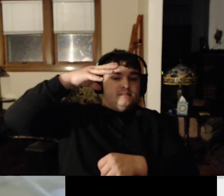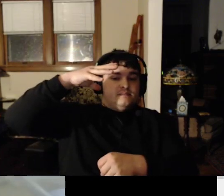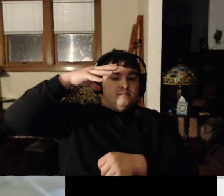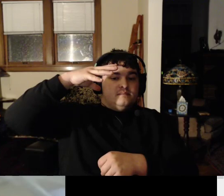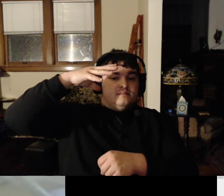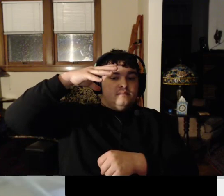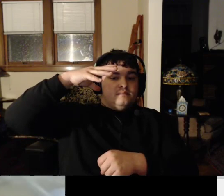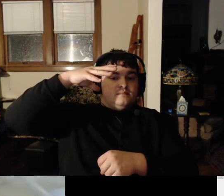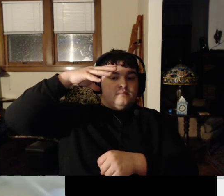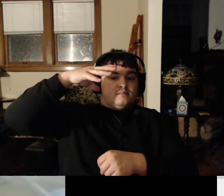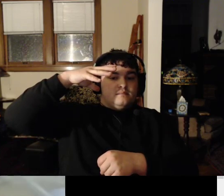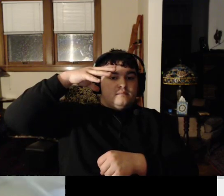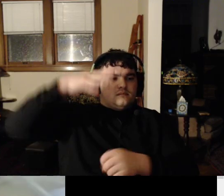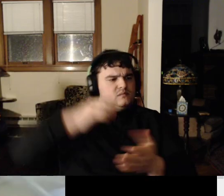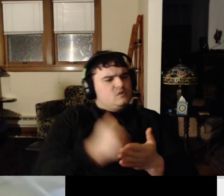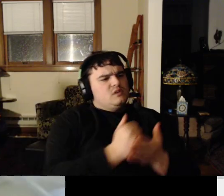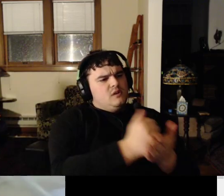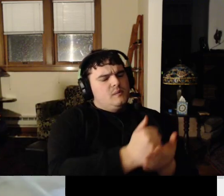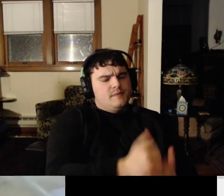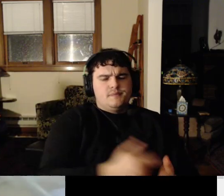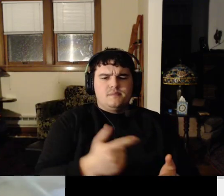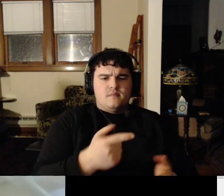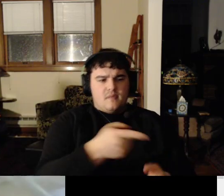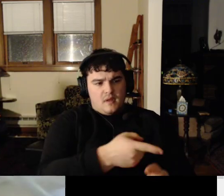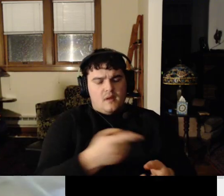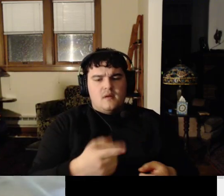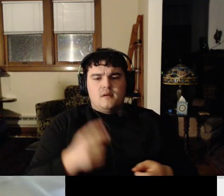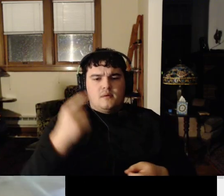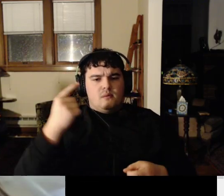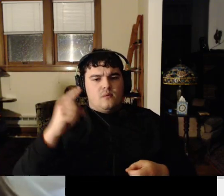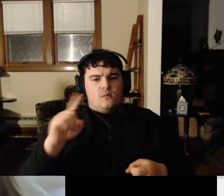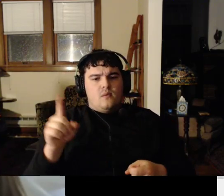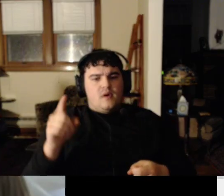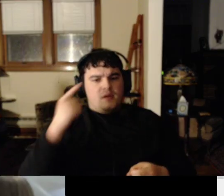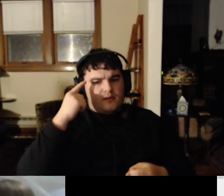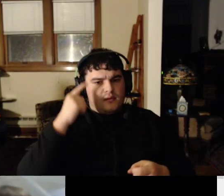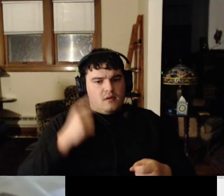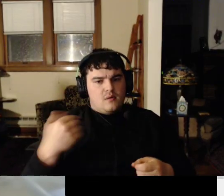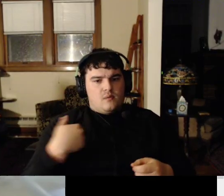Do y want talk about where do you think we should stop at first? Like.